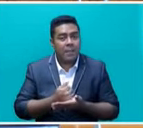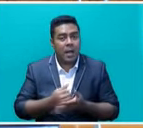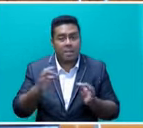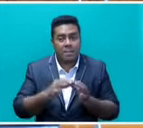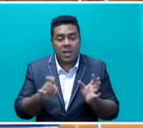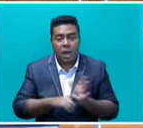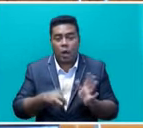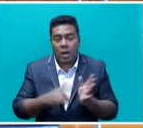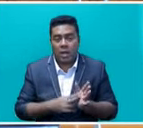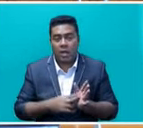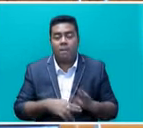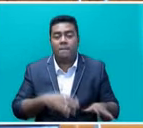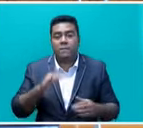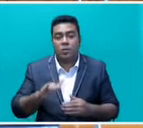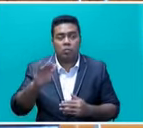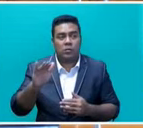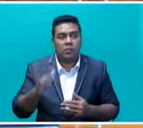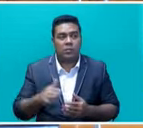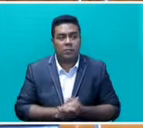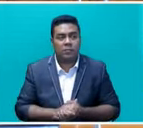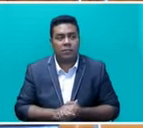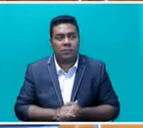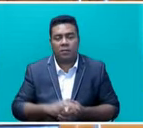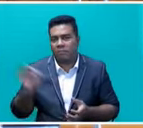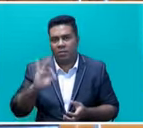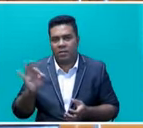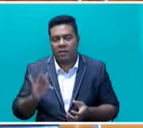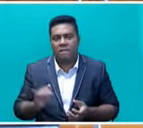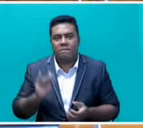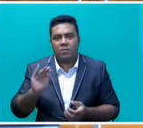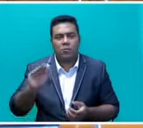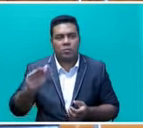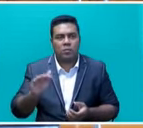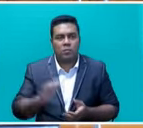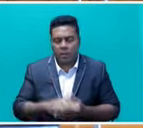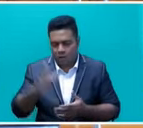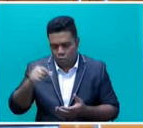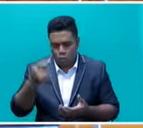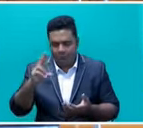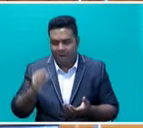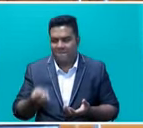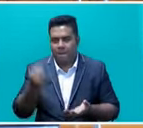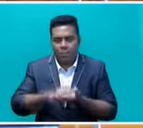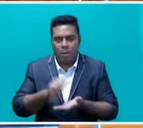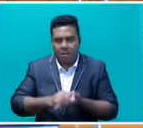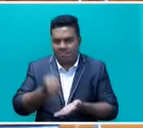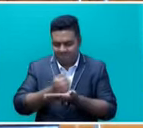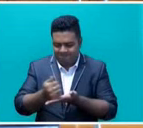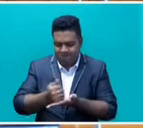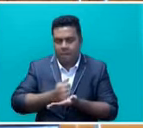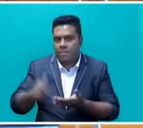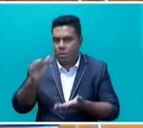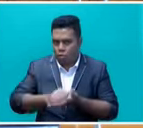what we're saying going into the future, there won't be any assistance. They need to get that right. Again, applications need to be